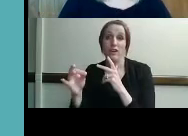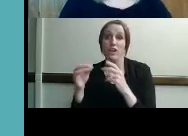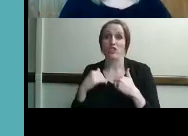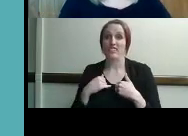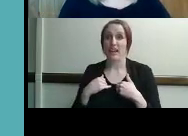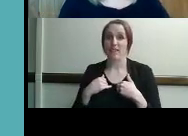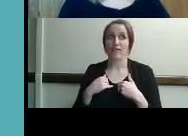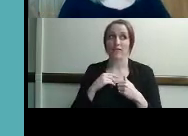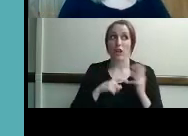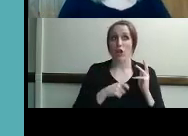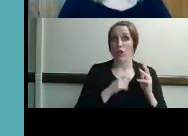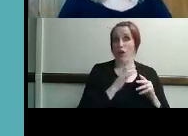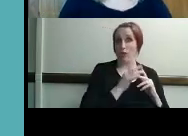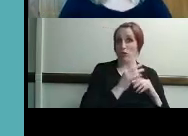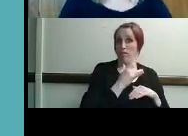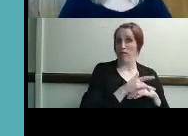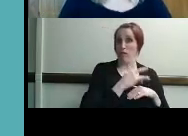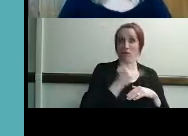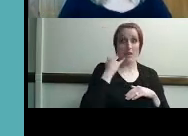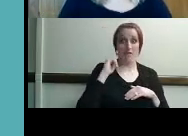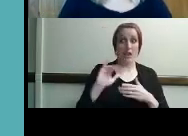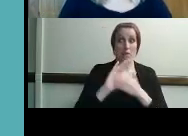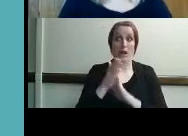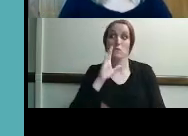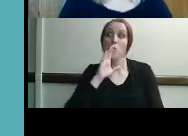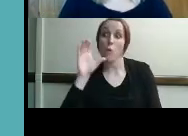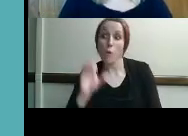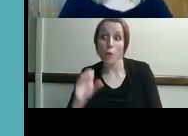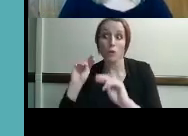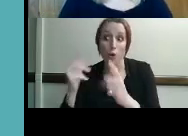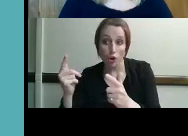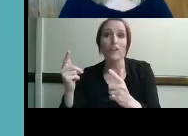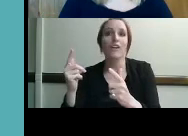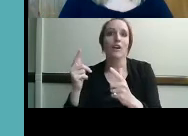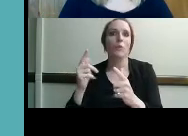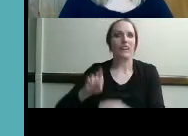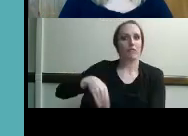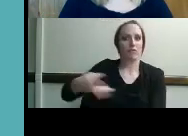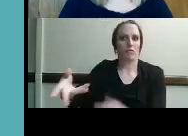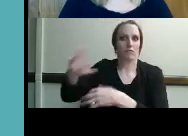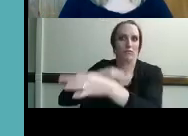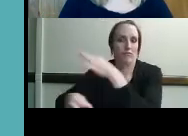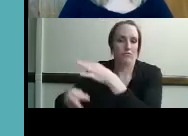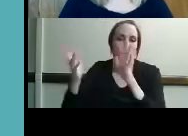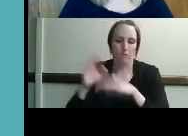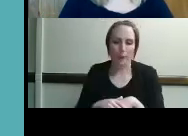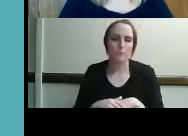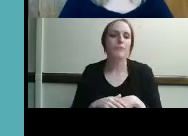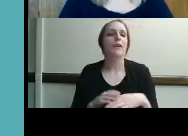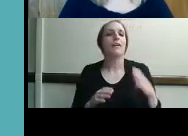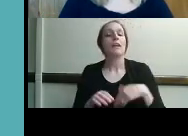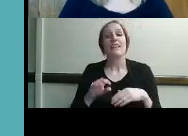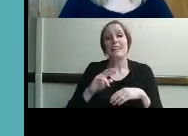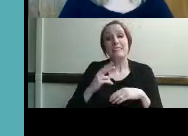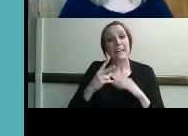technology stops working for them um then you're set the second one is shirley she was the hard